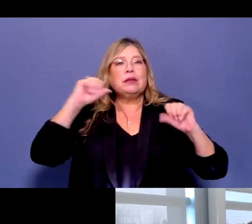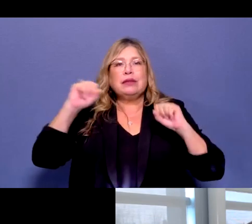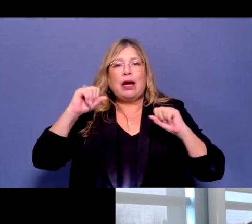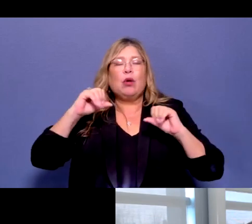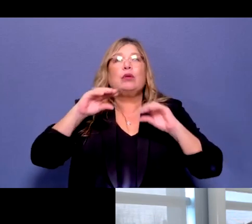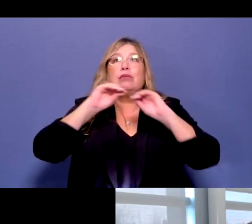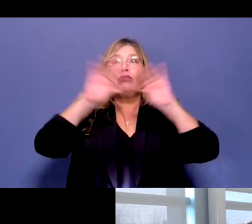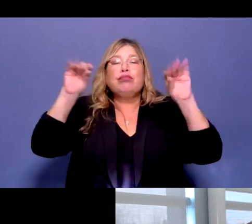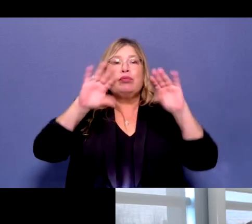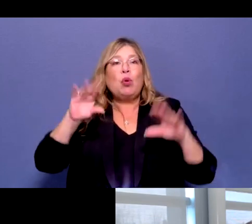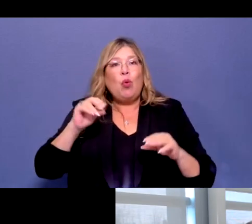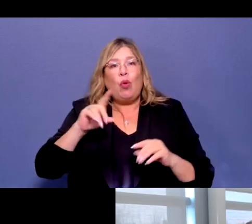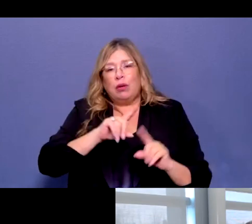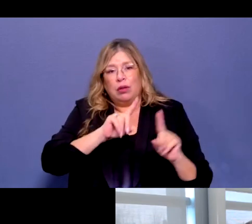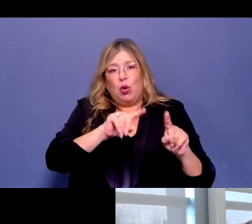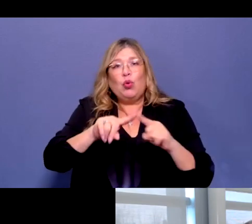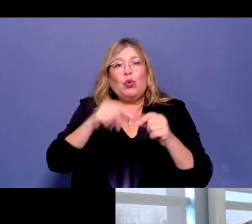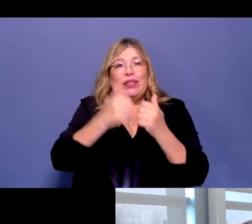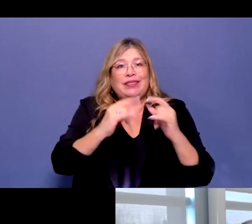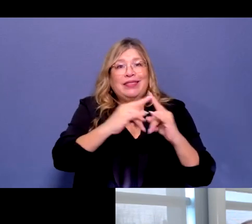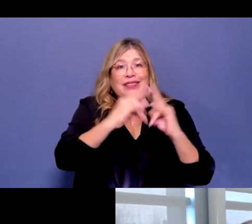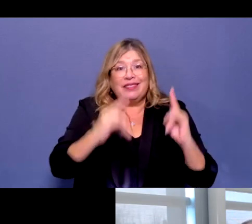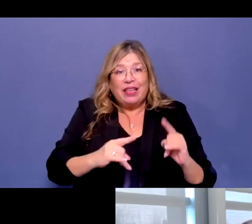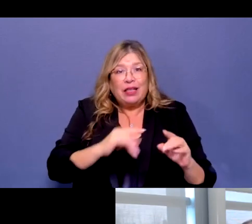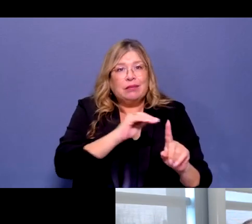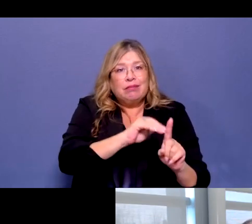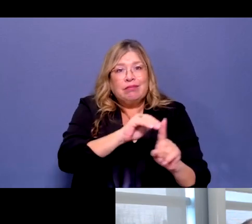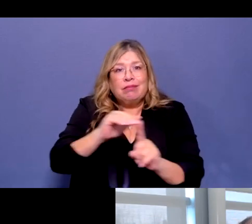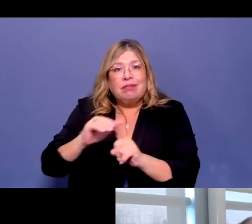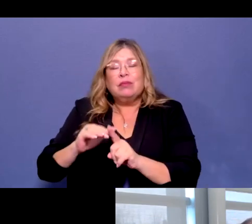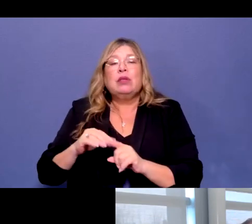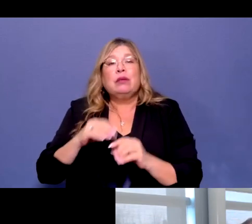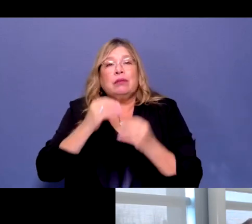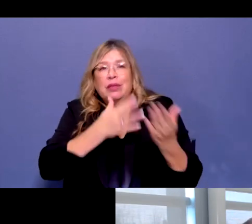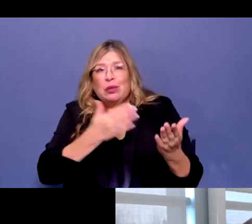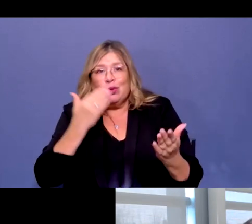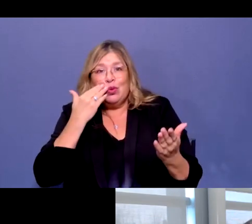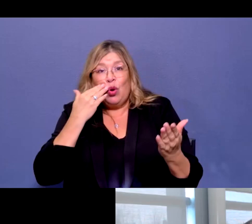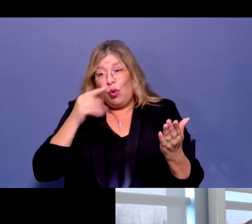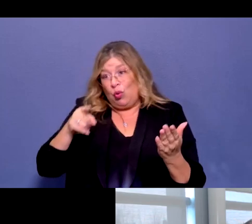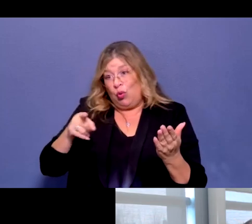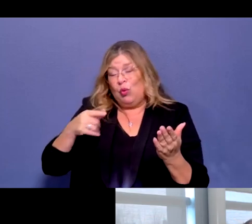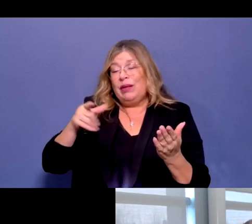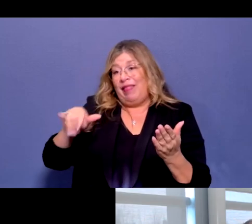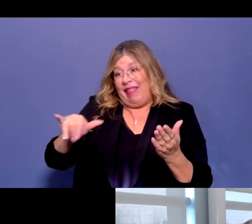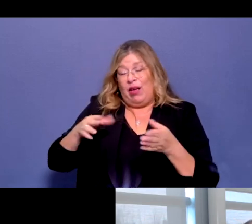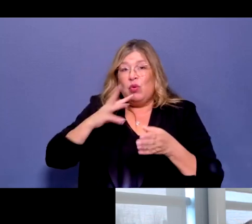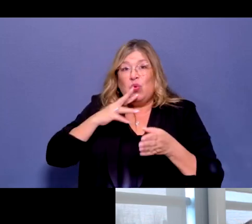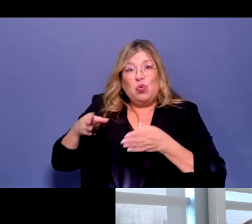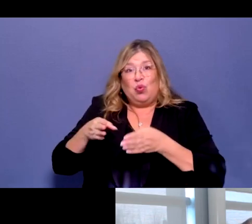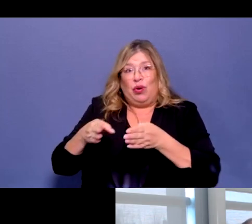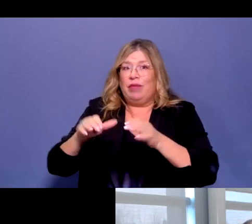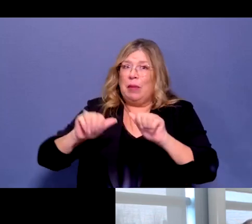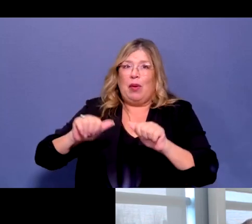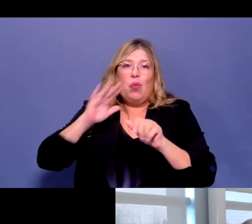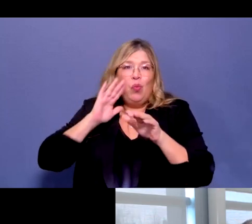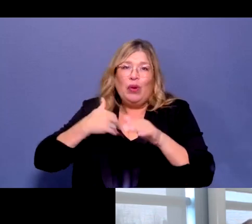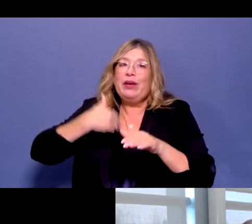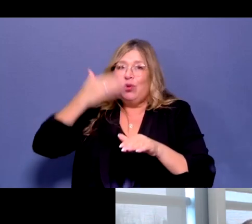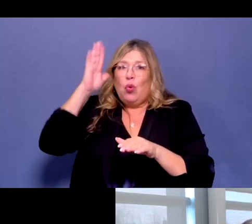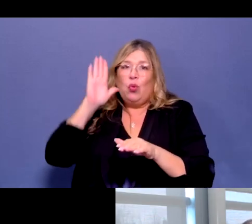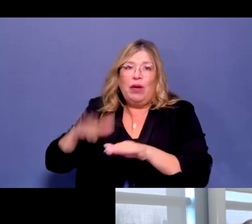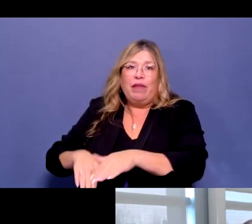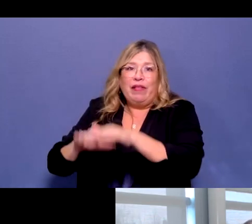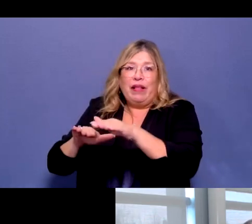in either our river or stream systems that we know are going to be flooded. We have more water in our